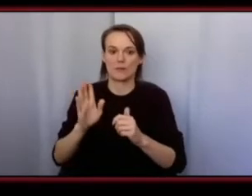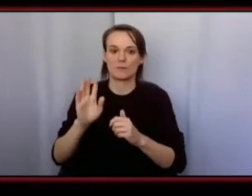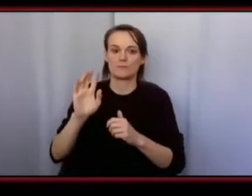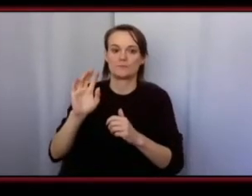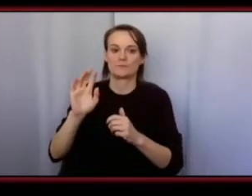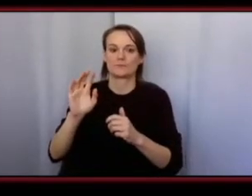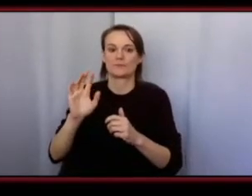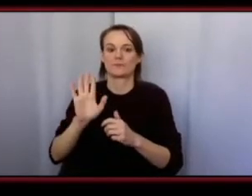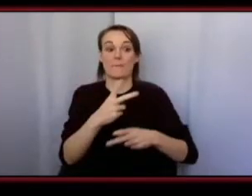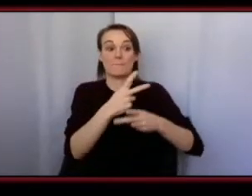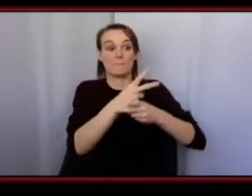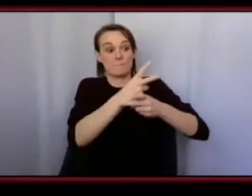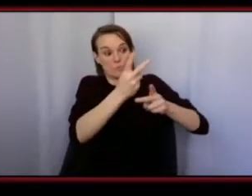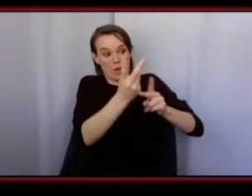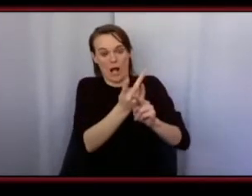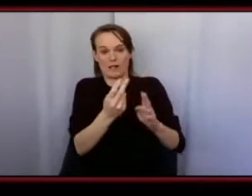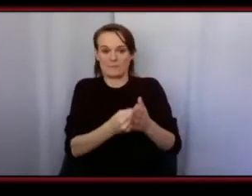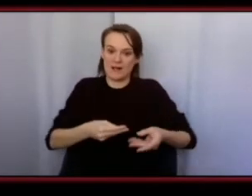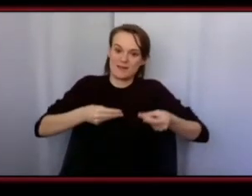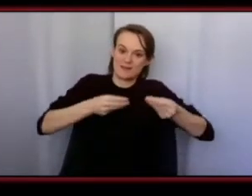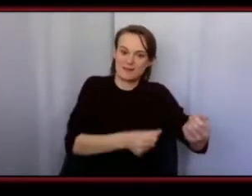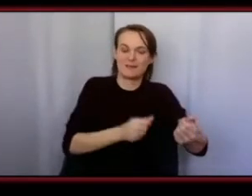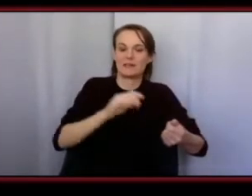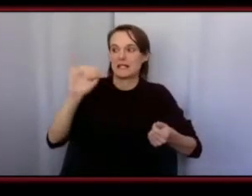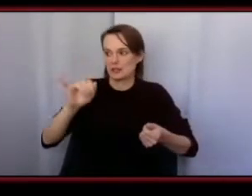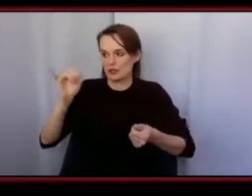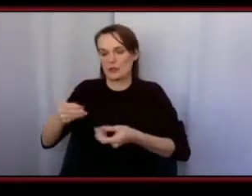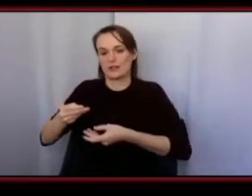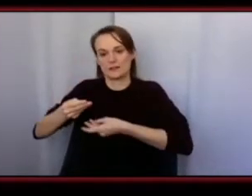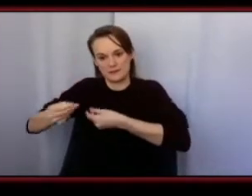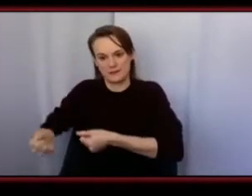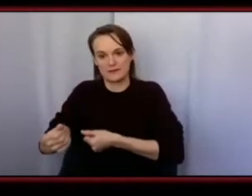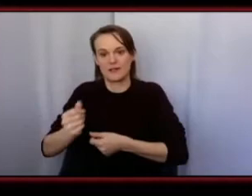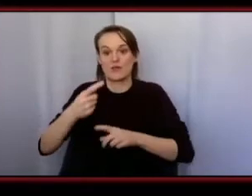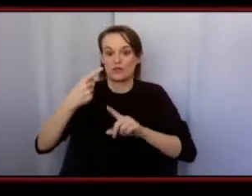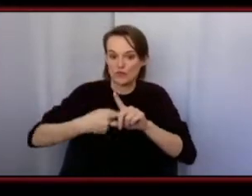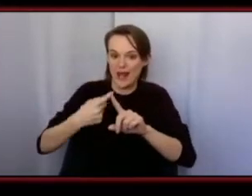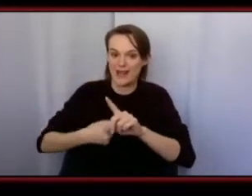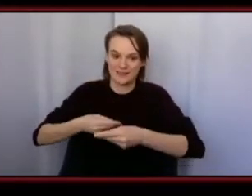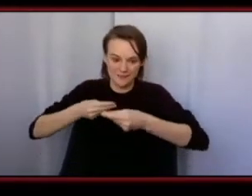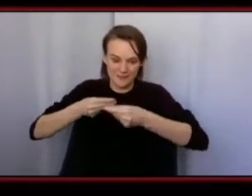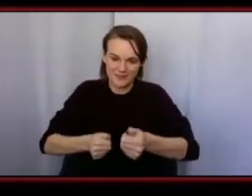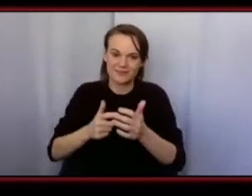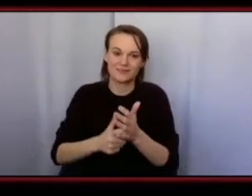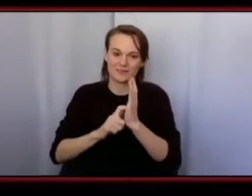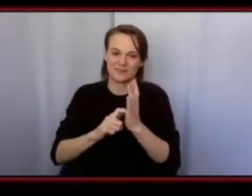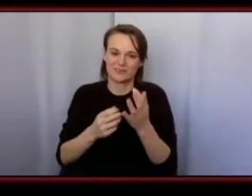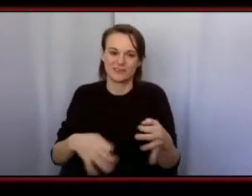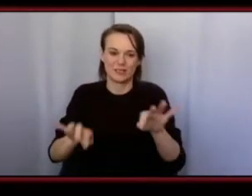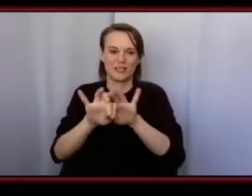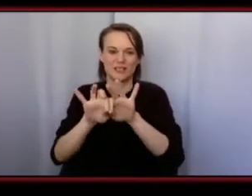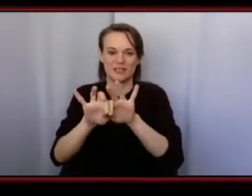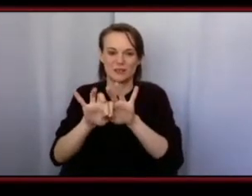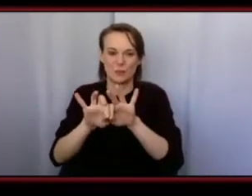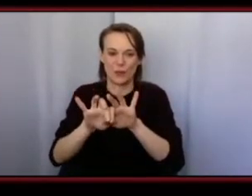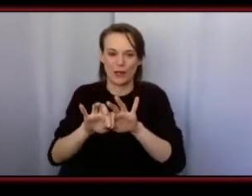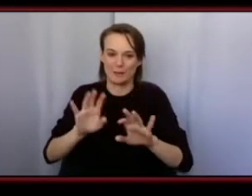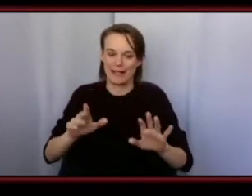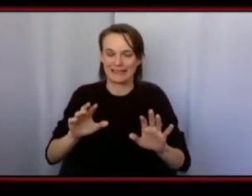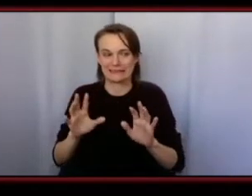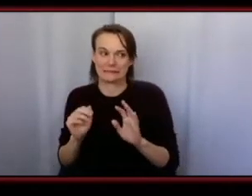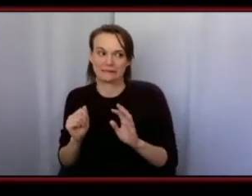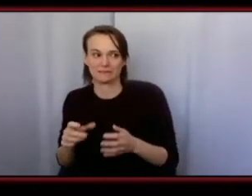important as your product or as your business or as paying your rent because it is very important because because because uh shit